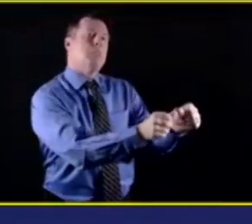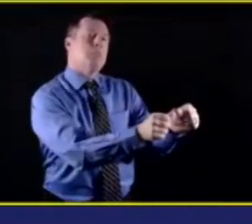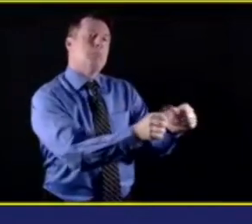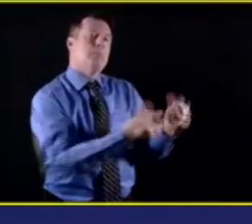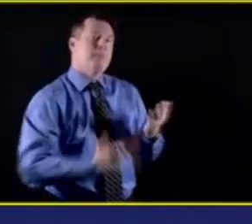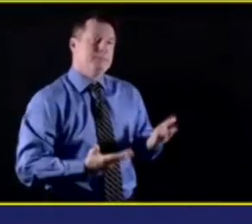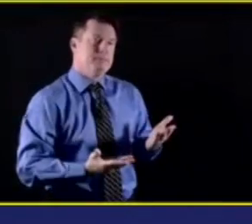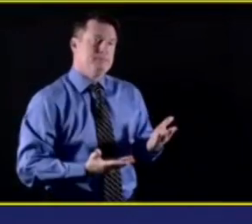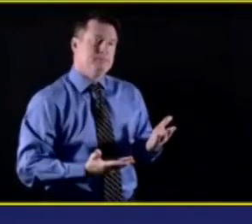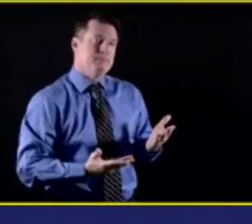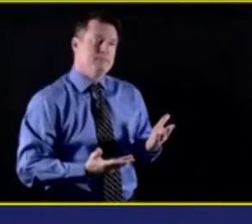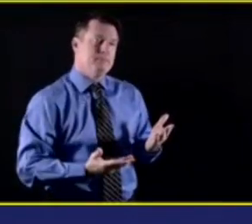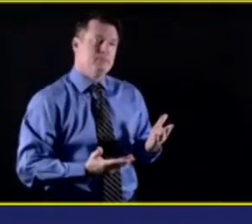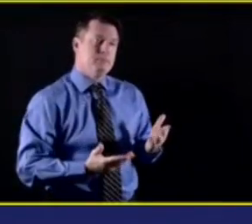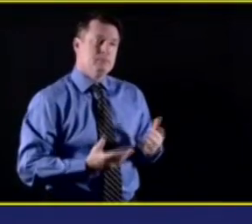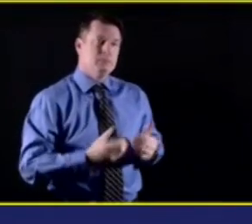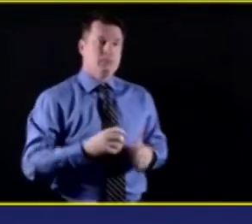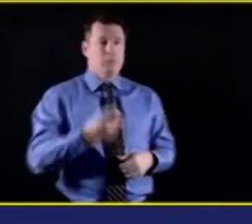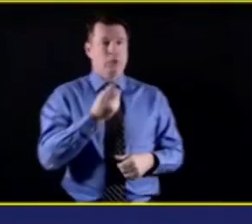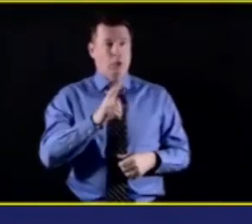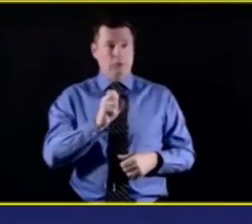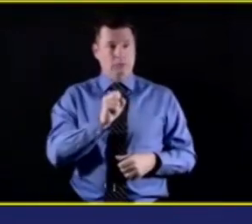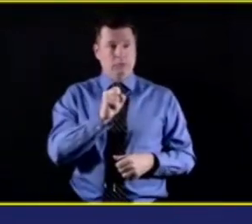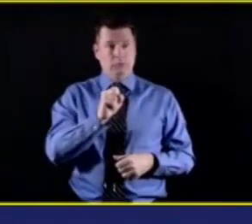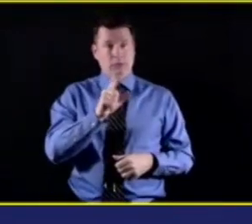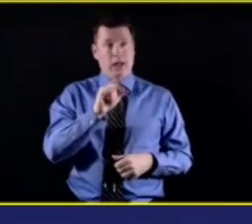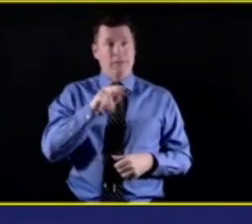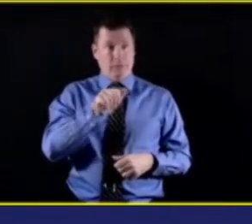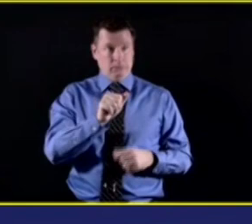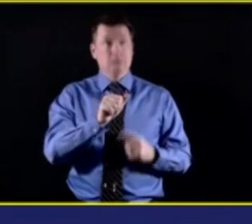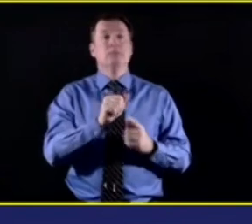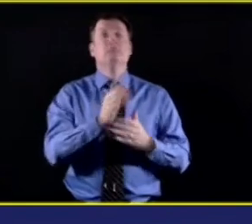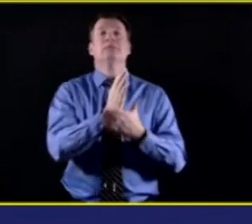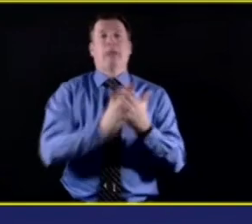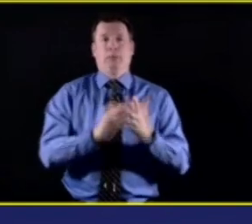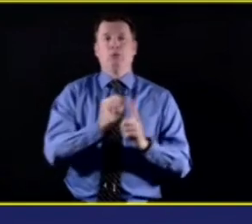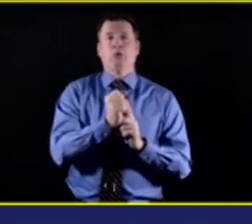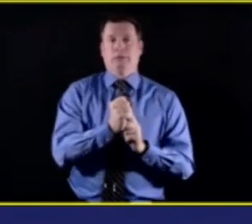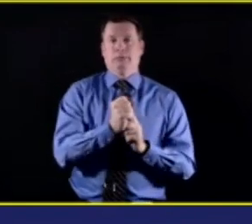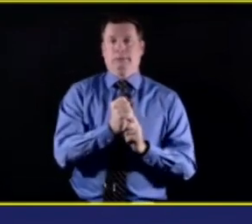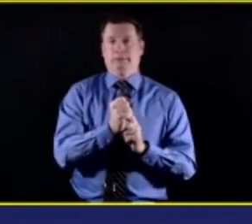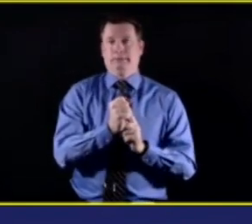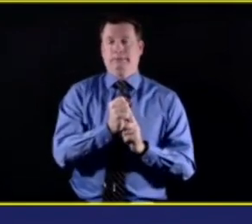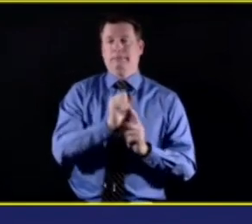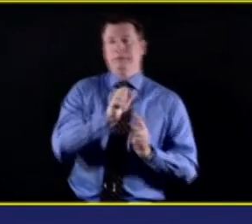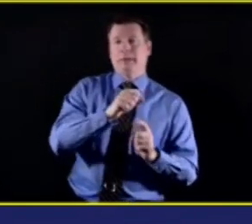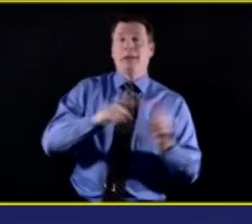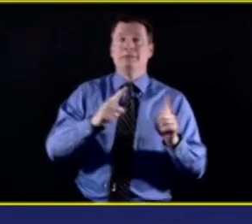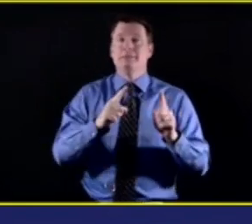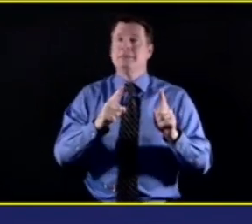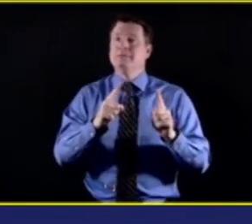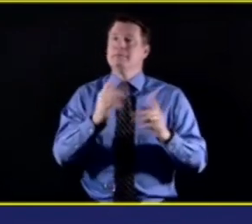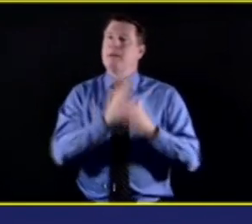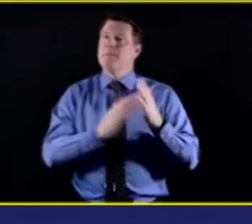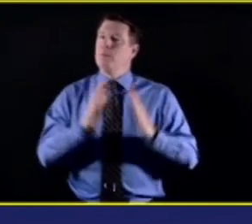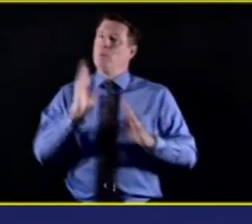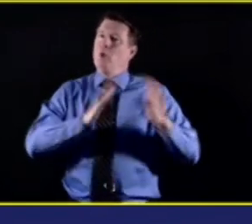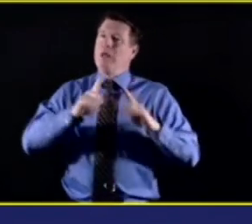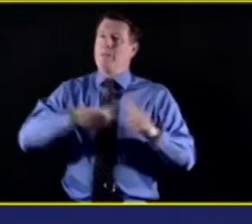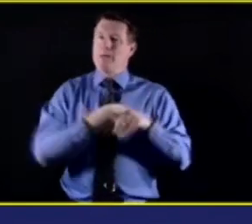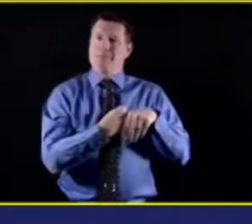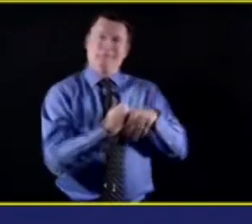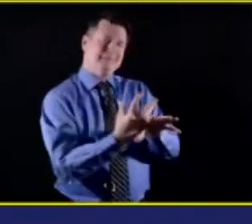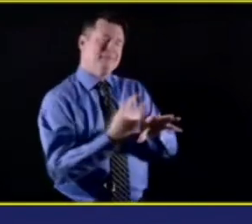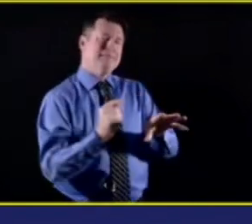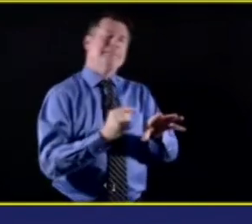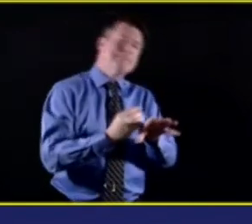Yeah, I think it's, you know, at the Department of Psychiatry has done a really good job of implementing telehealth across a variety